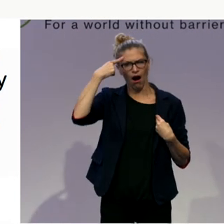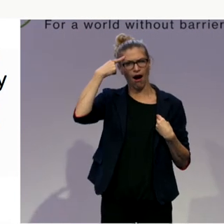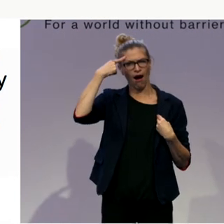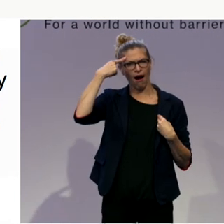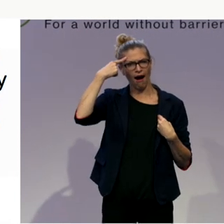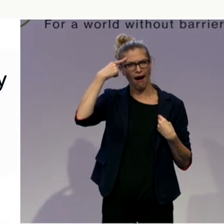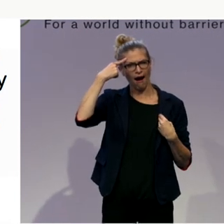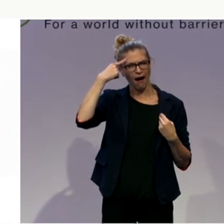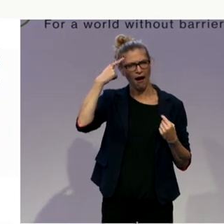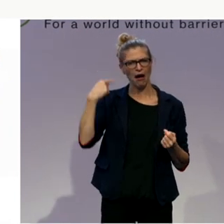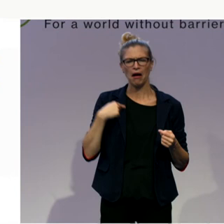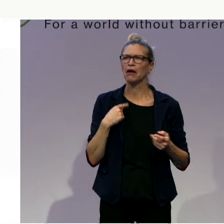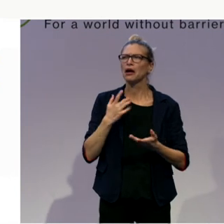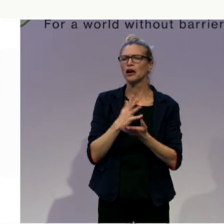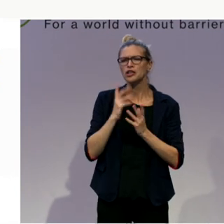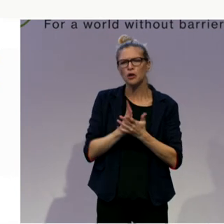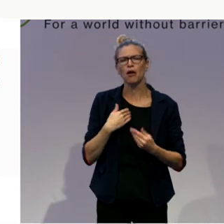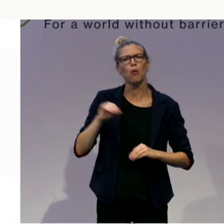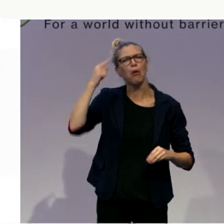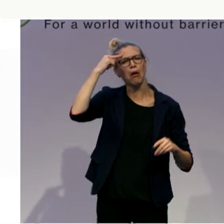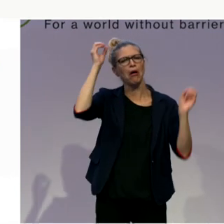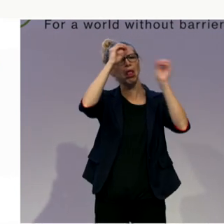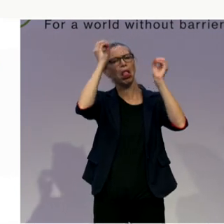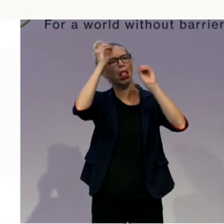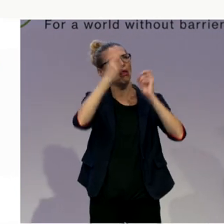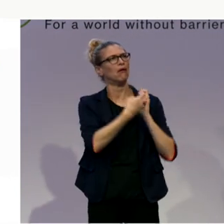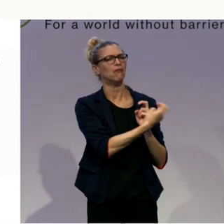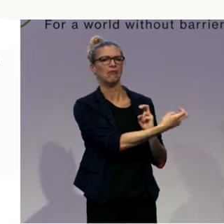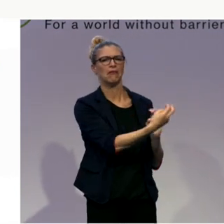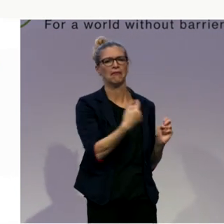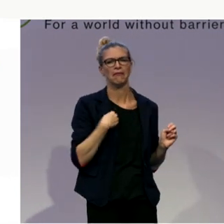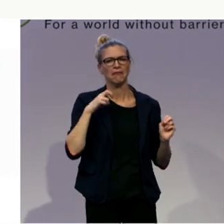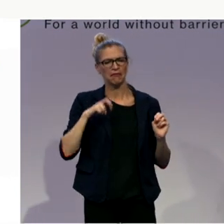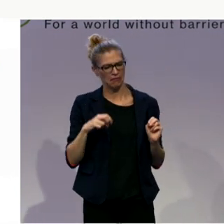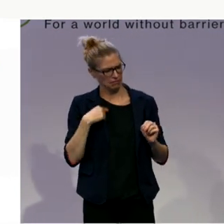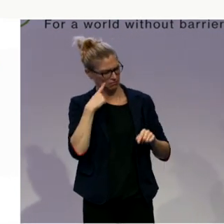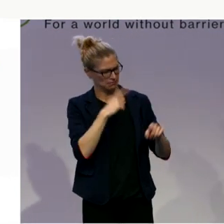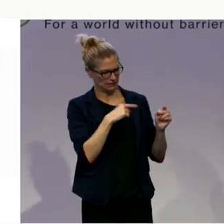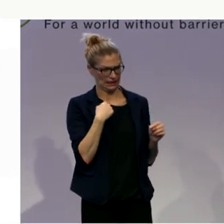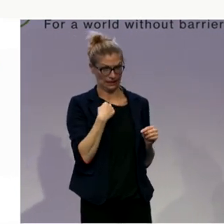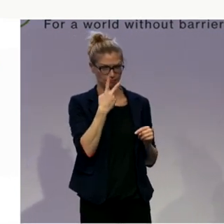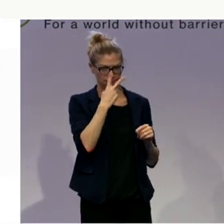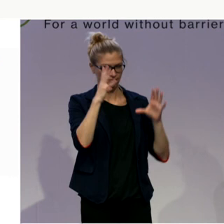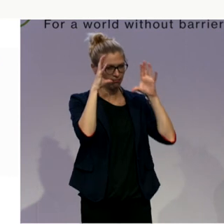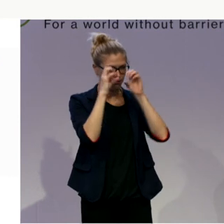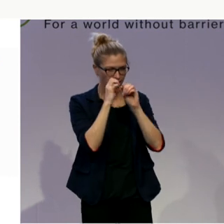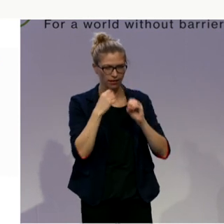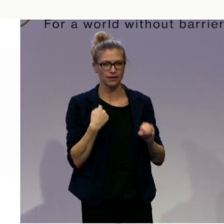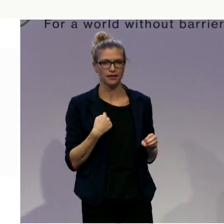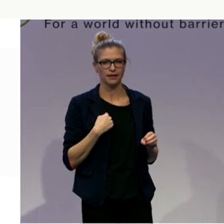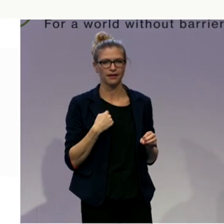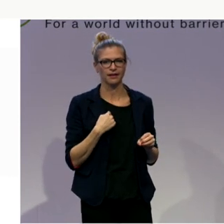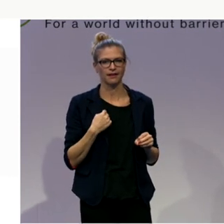is that I as a person who is a visual impairment have very specific needs which I don't speak about